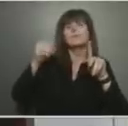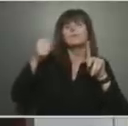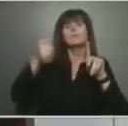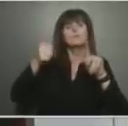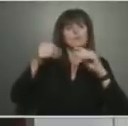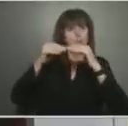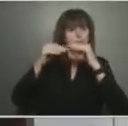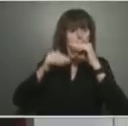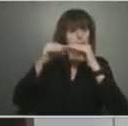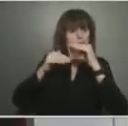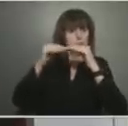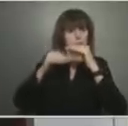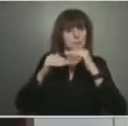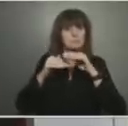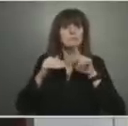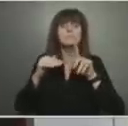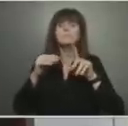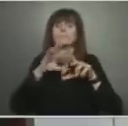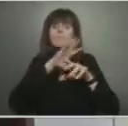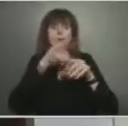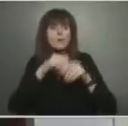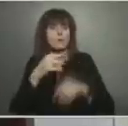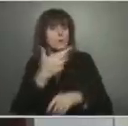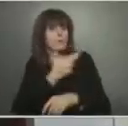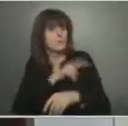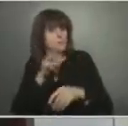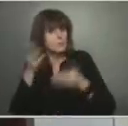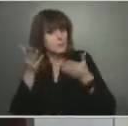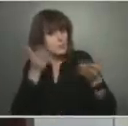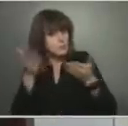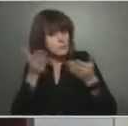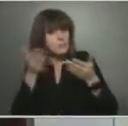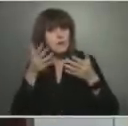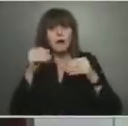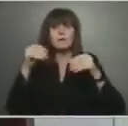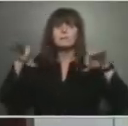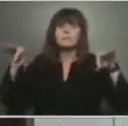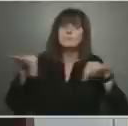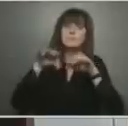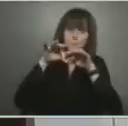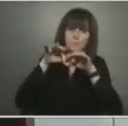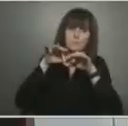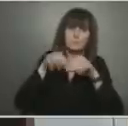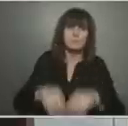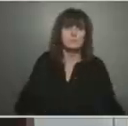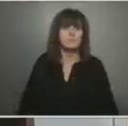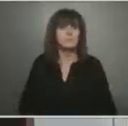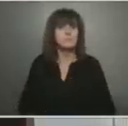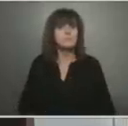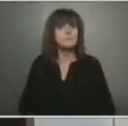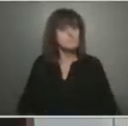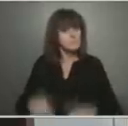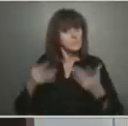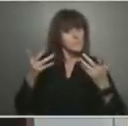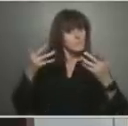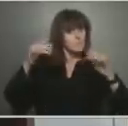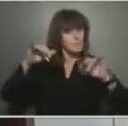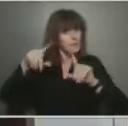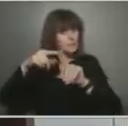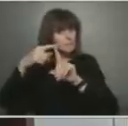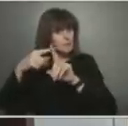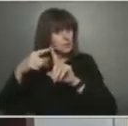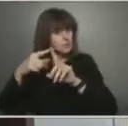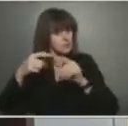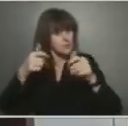religious services, rites, or ceremonies. While this is positive news, we must remain vigilant in the face of this virus,